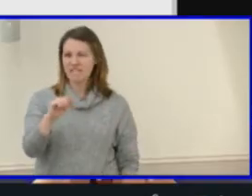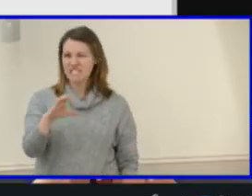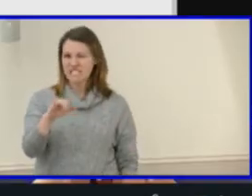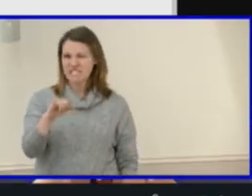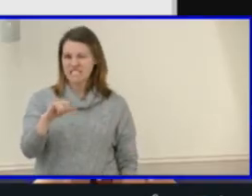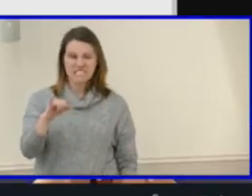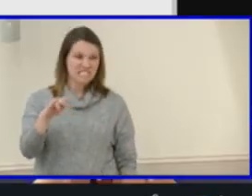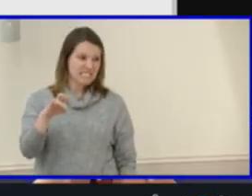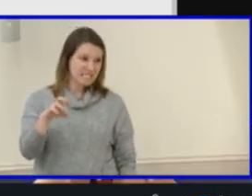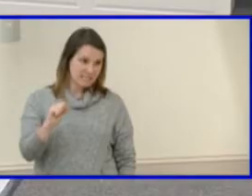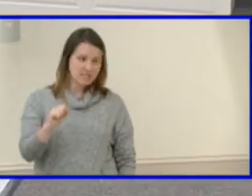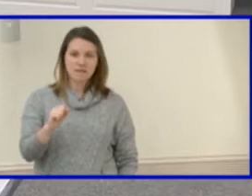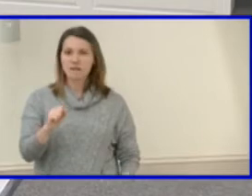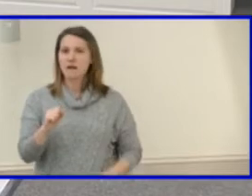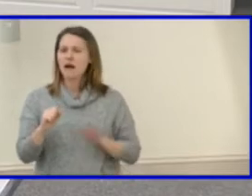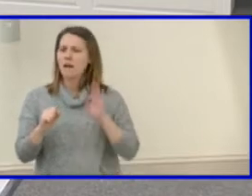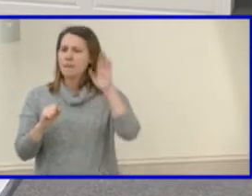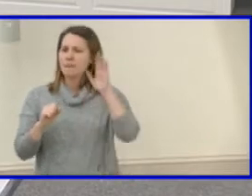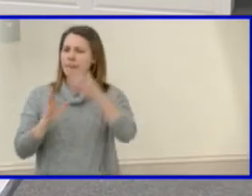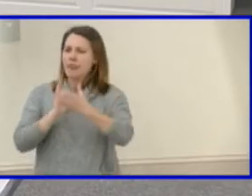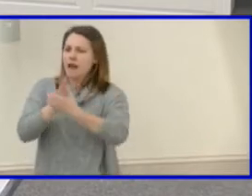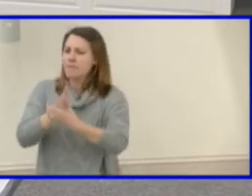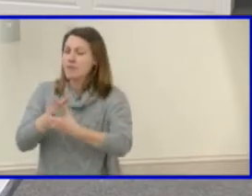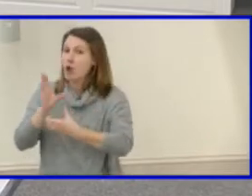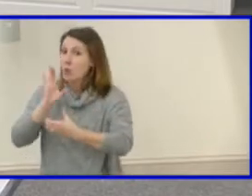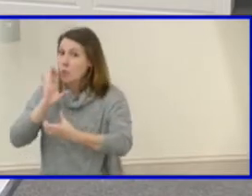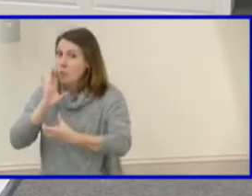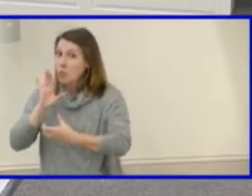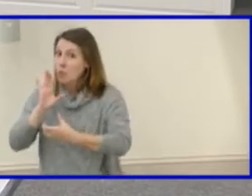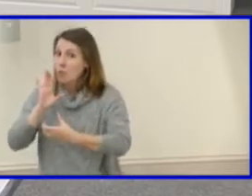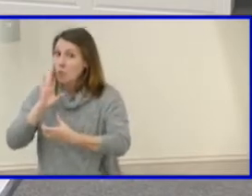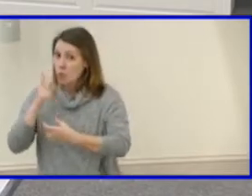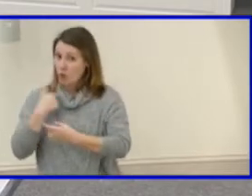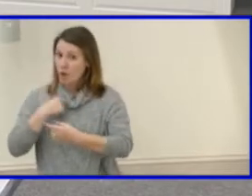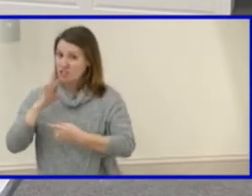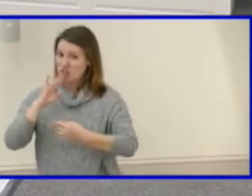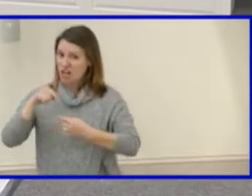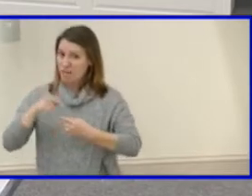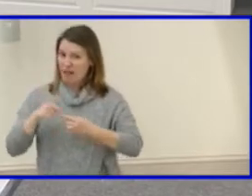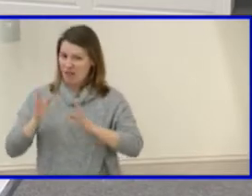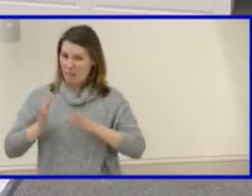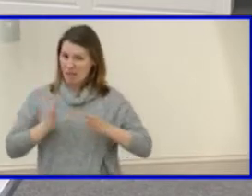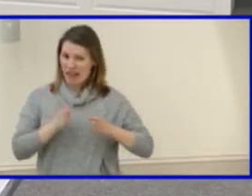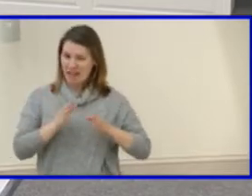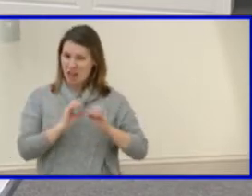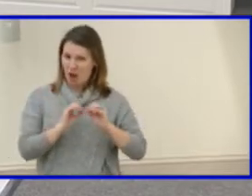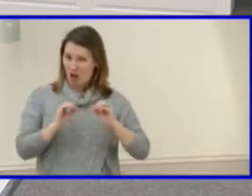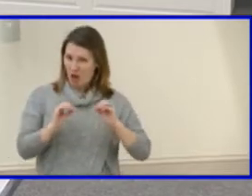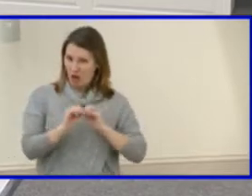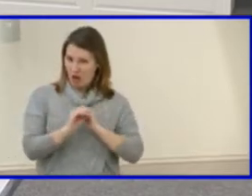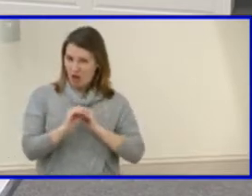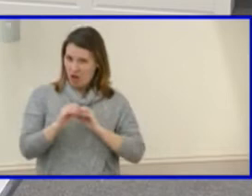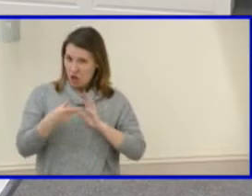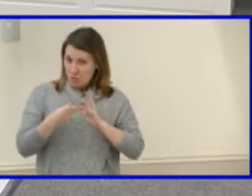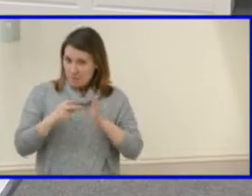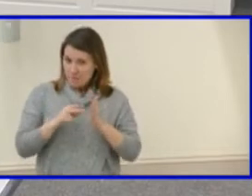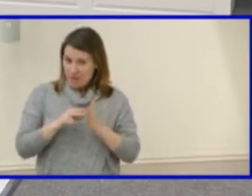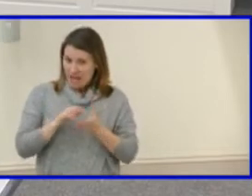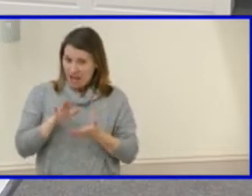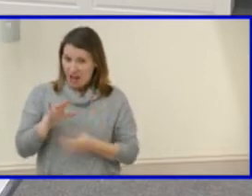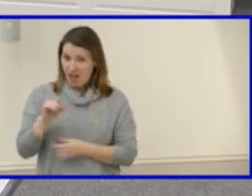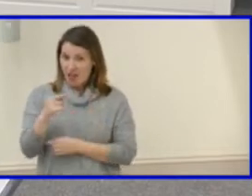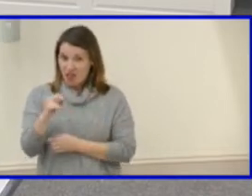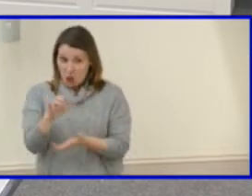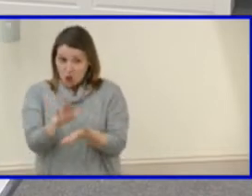If I may ask a question, when we reference planning office, we do mean the school's planning office, correct?